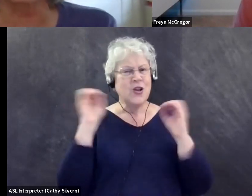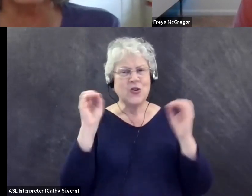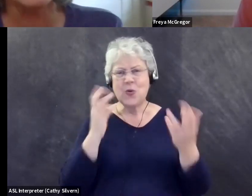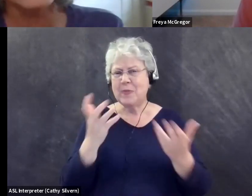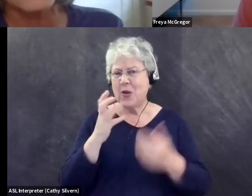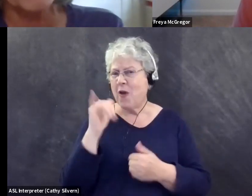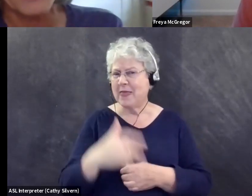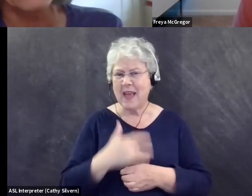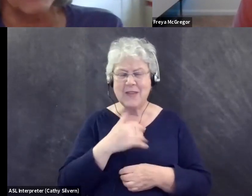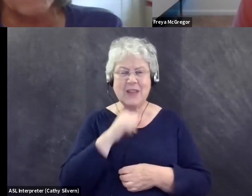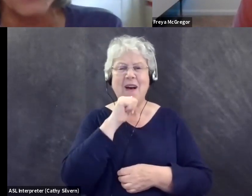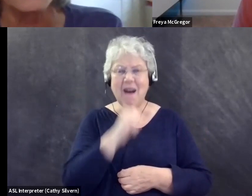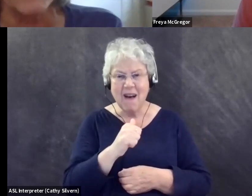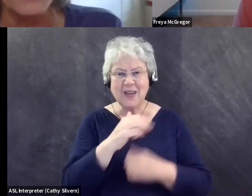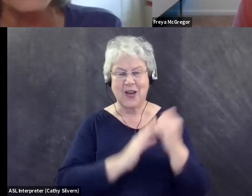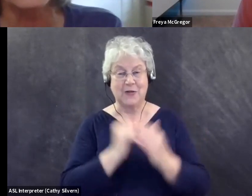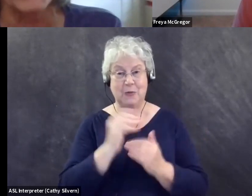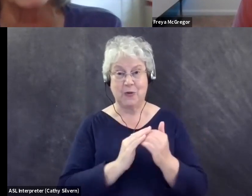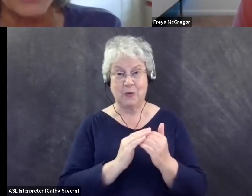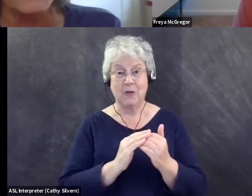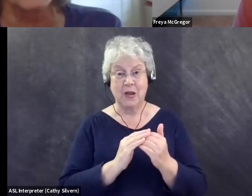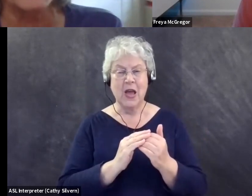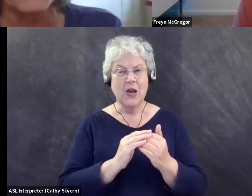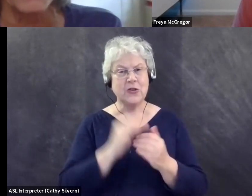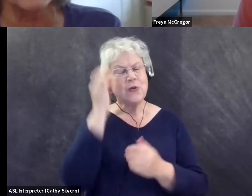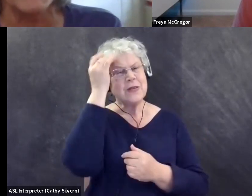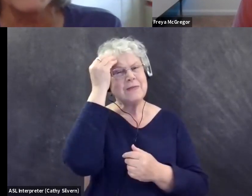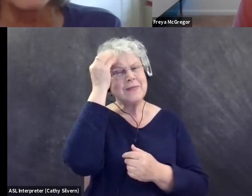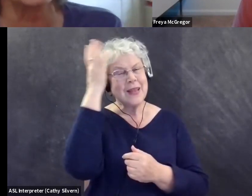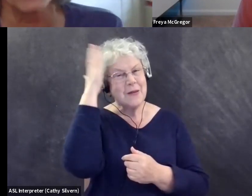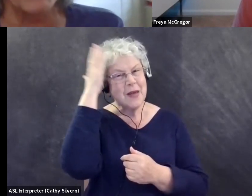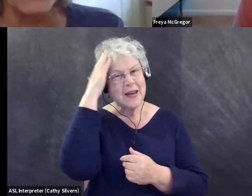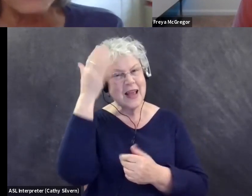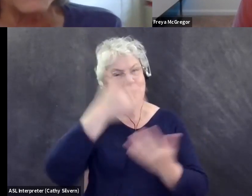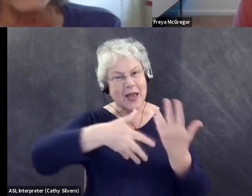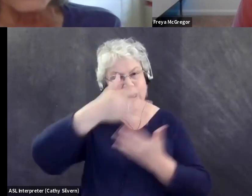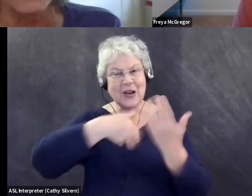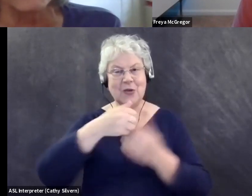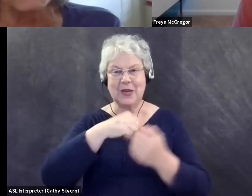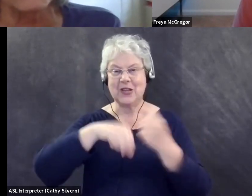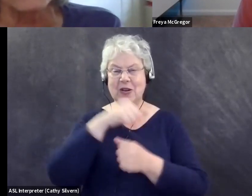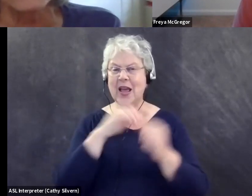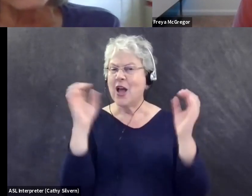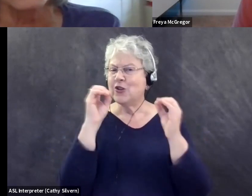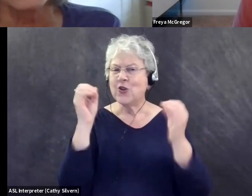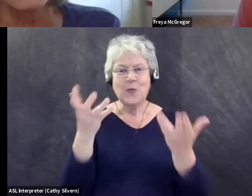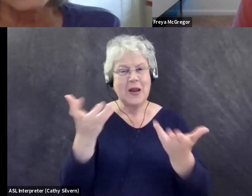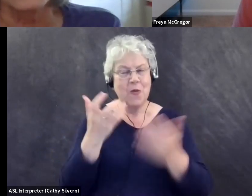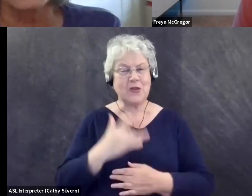So I think we just keep that in our minds, right. As we're interacting with each other, that nobody wants to feel uncomfortable.